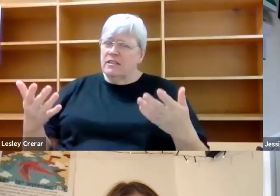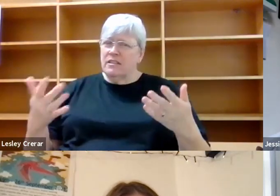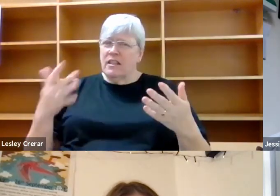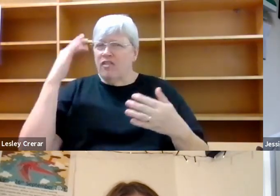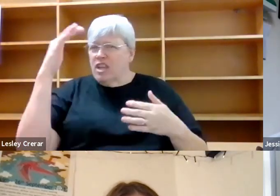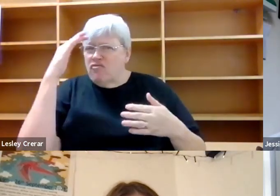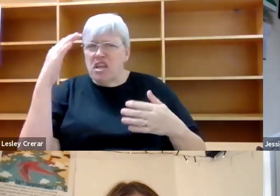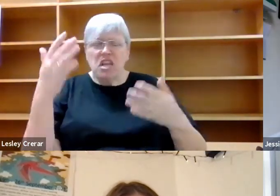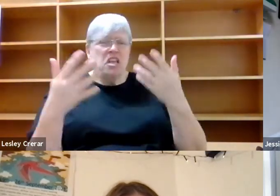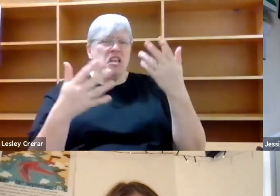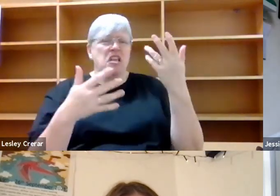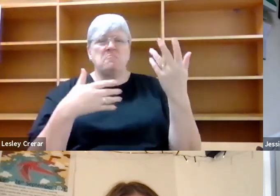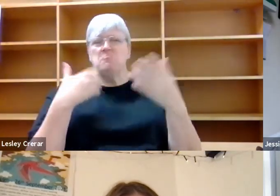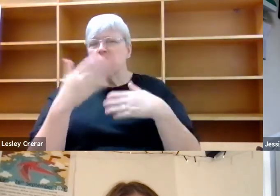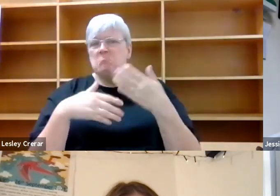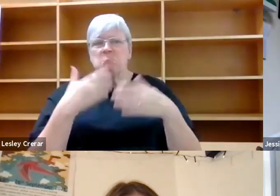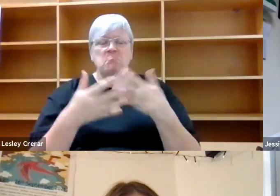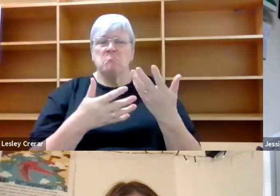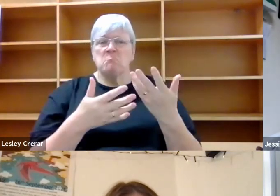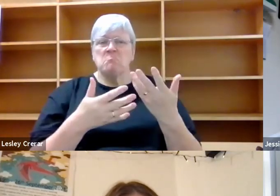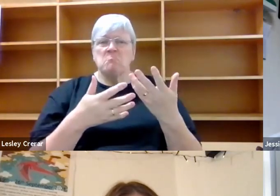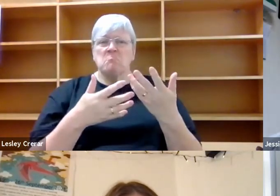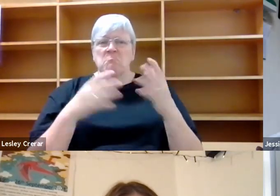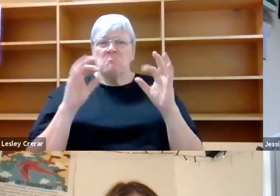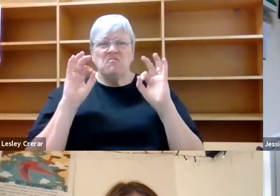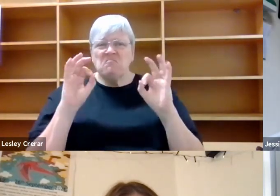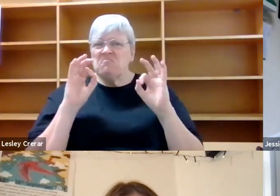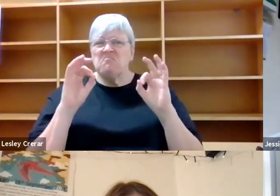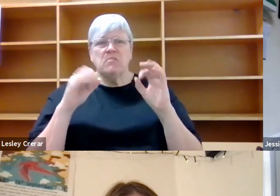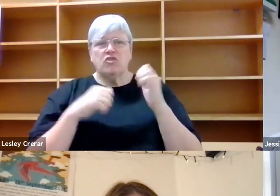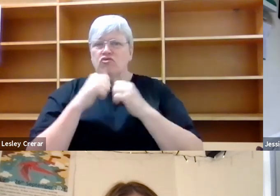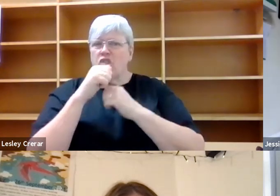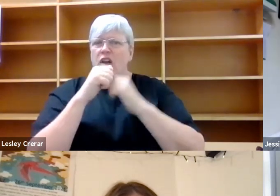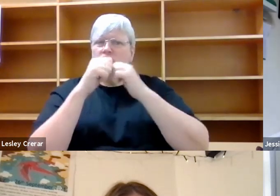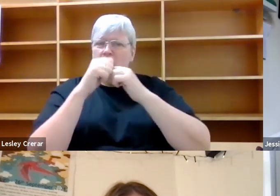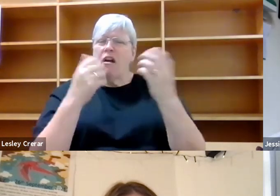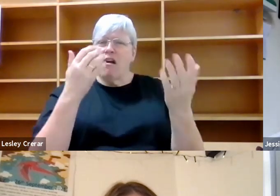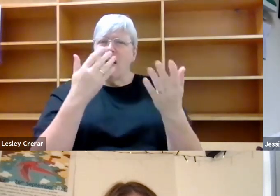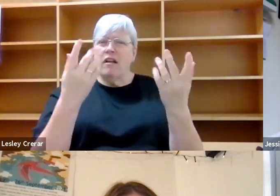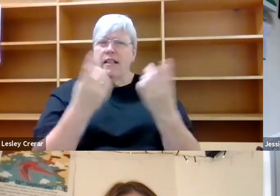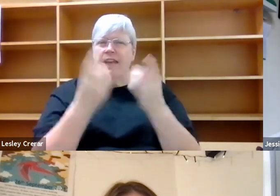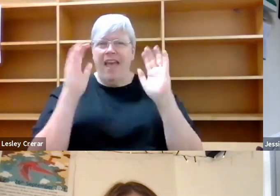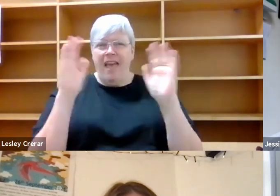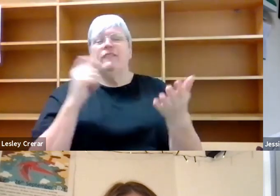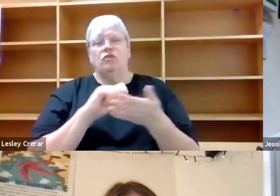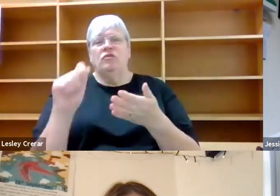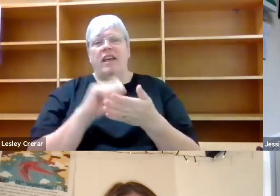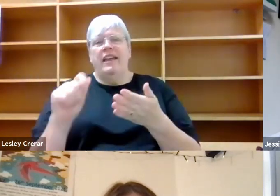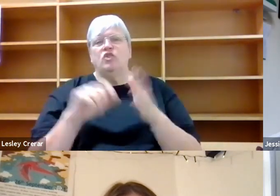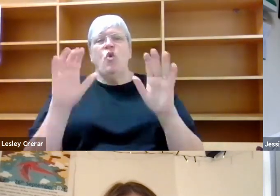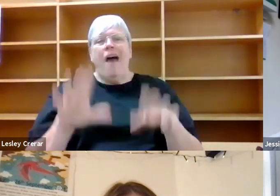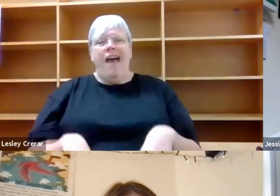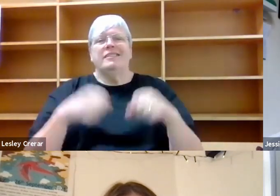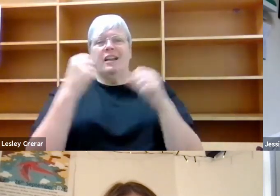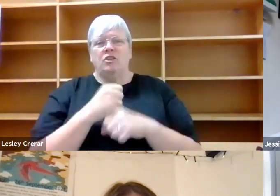I guess, rigid structure of like the kind of thing I had to be writing. So I started doing a little bit of nature writing,